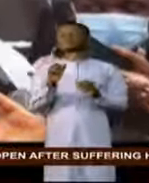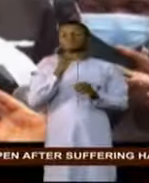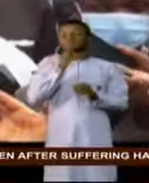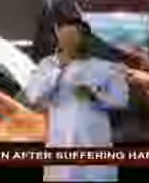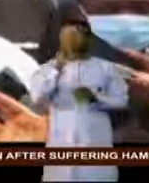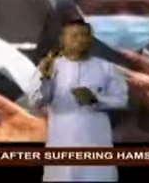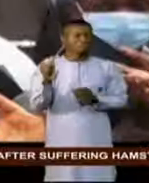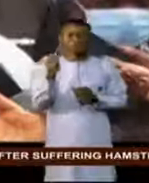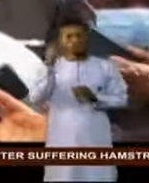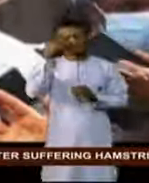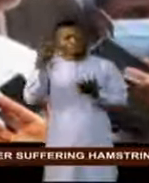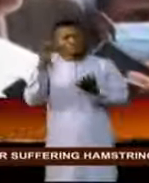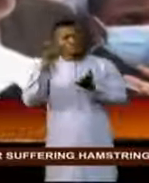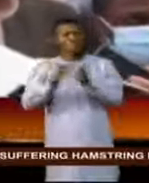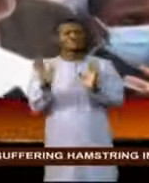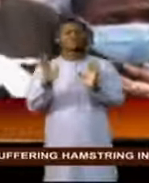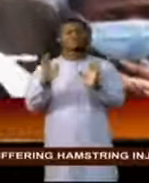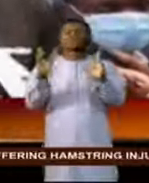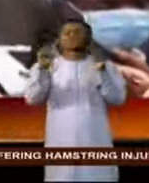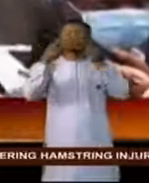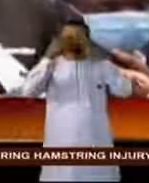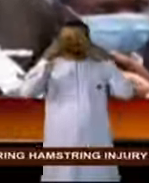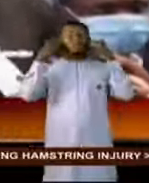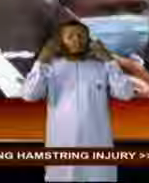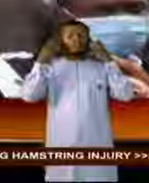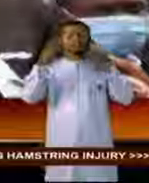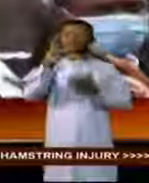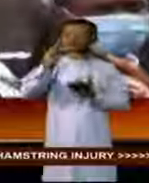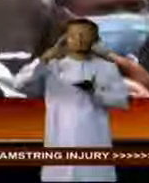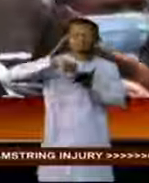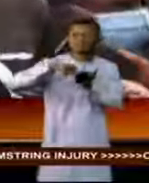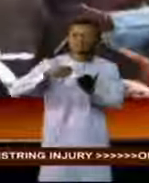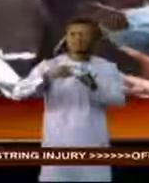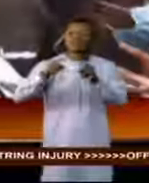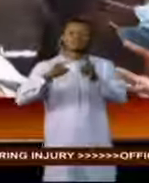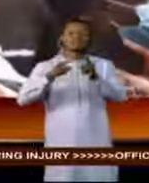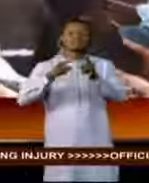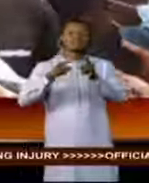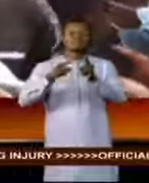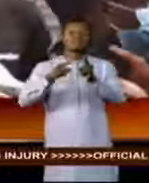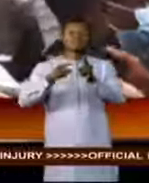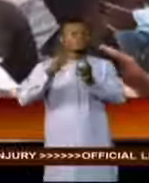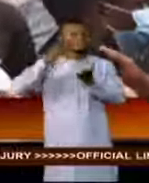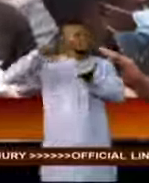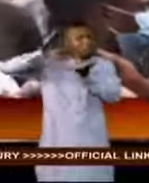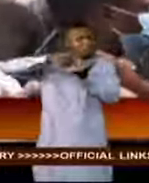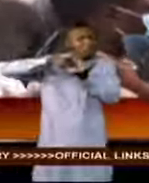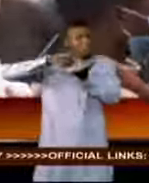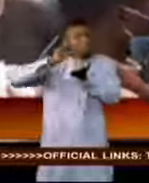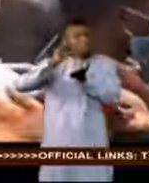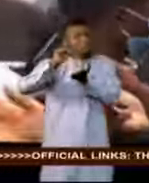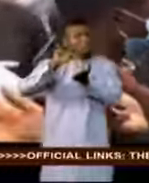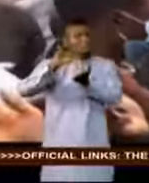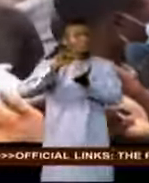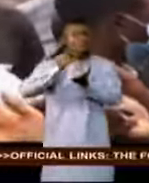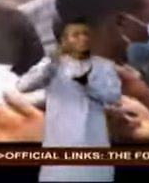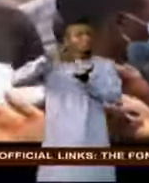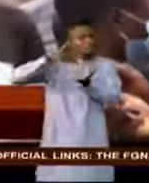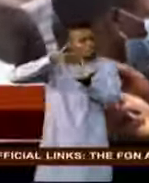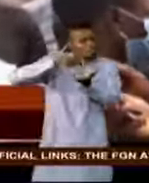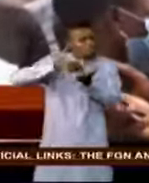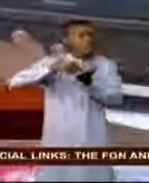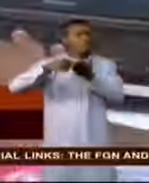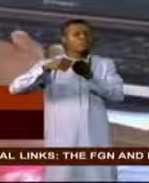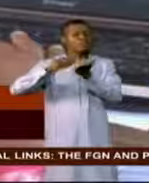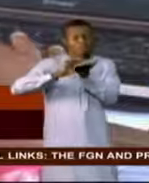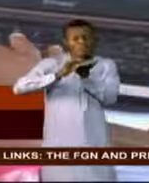No face mask, no voting but there is need for clarification on this. The commission is not insisting on surgical face